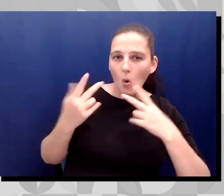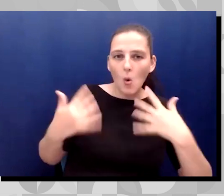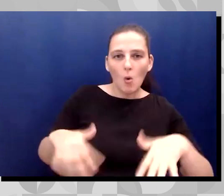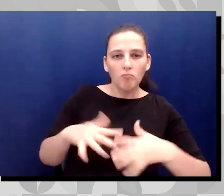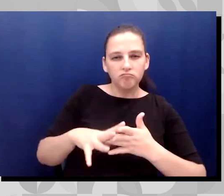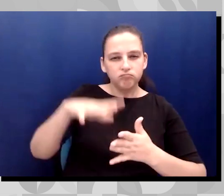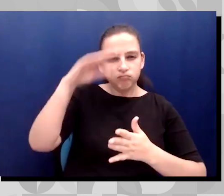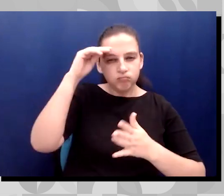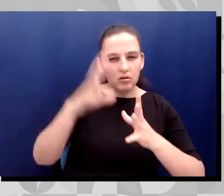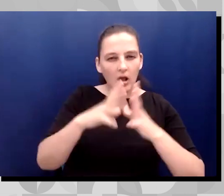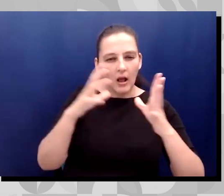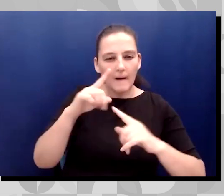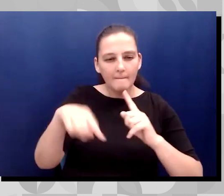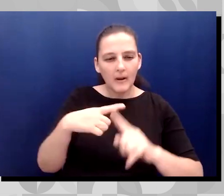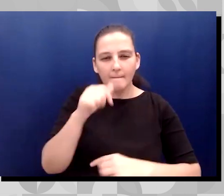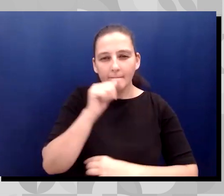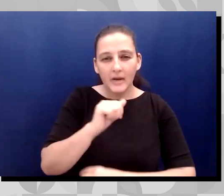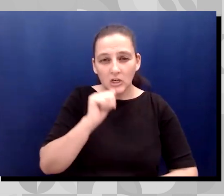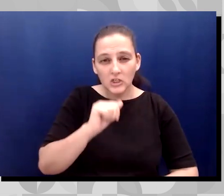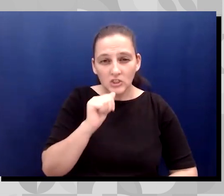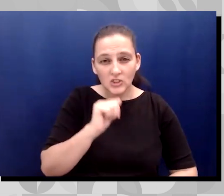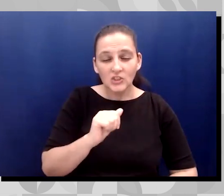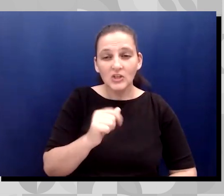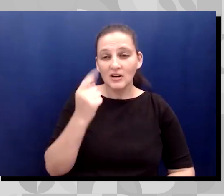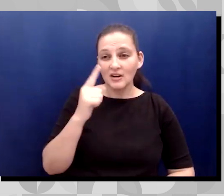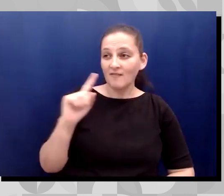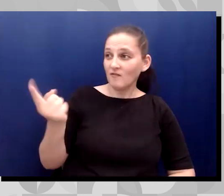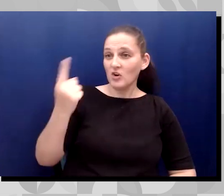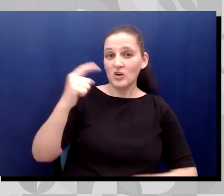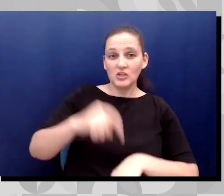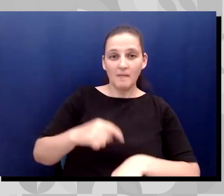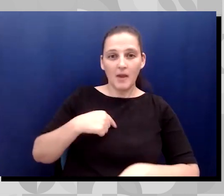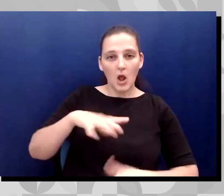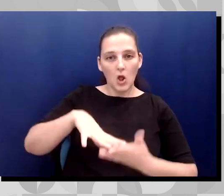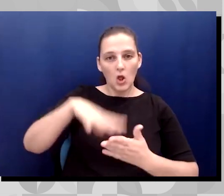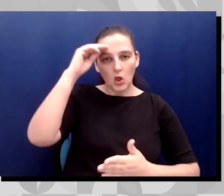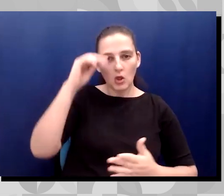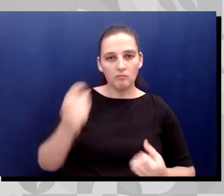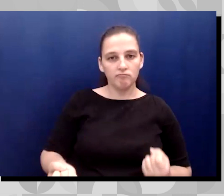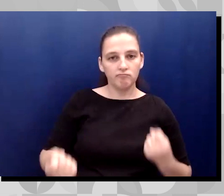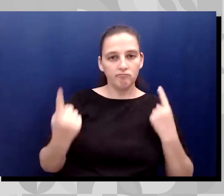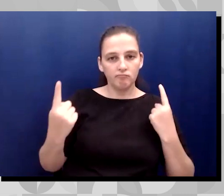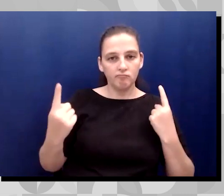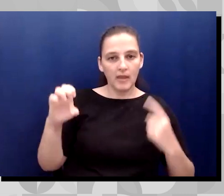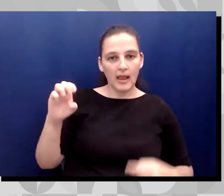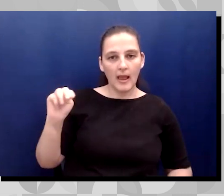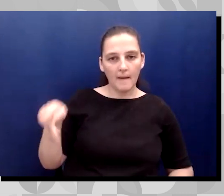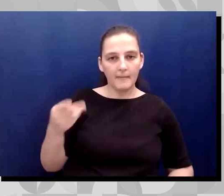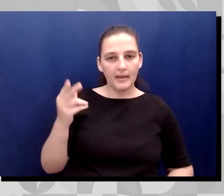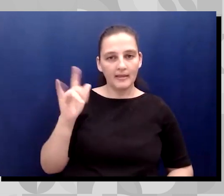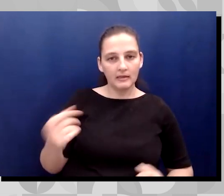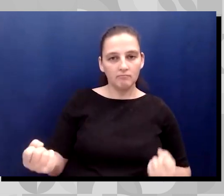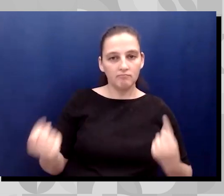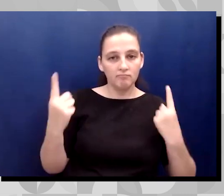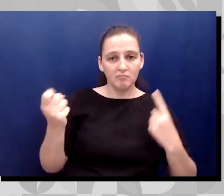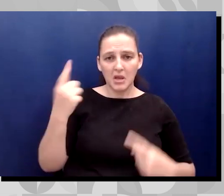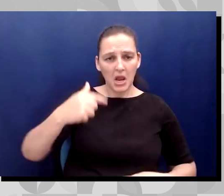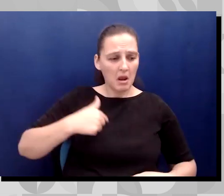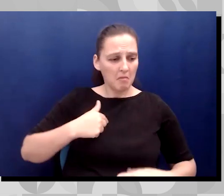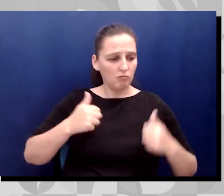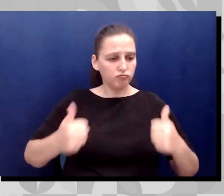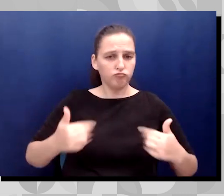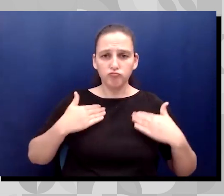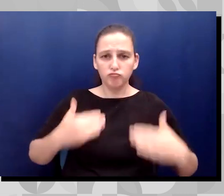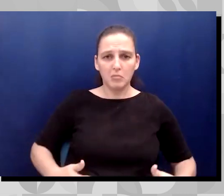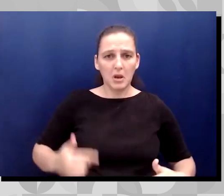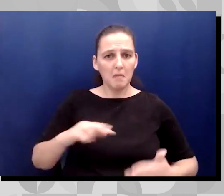time when I was younger that I learned about empathy, because as an able-bodied person, I was able to do all the things that I wanted to